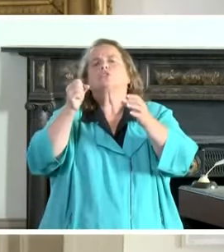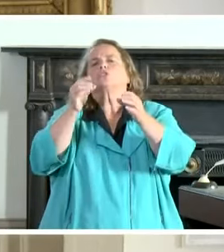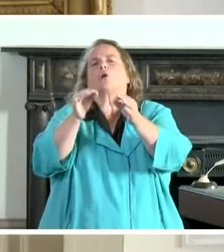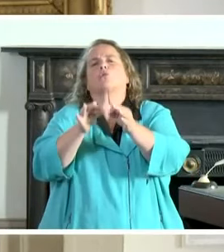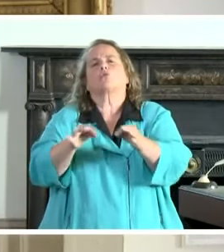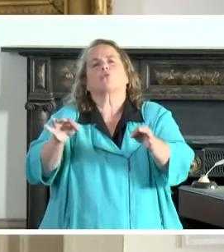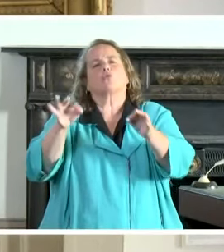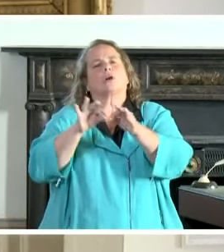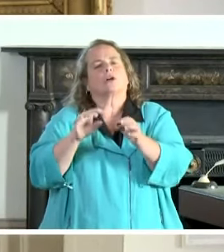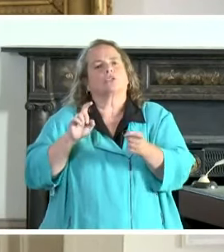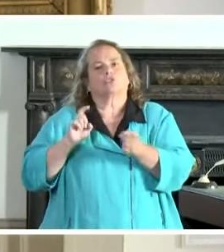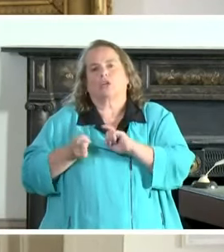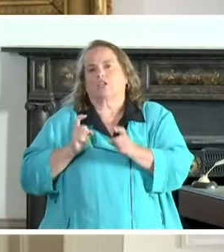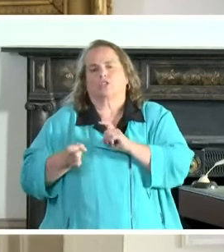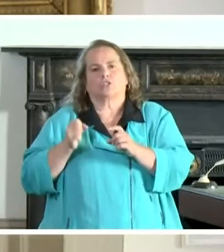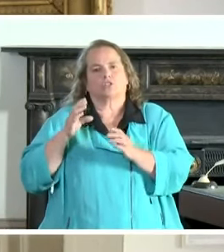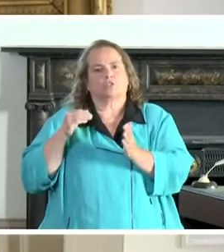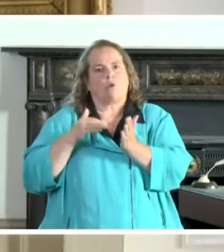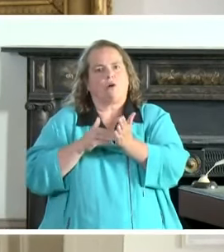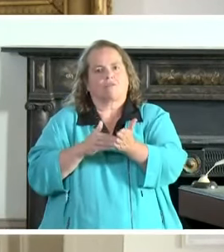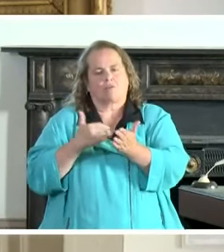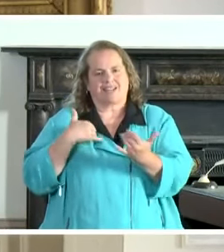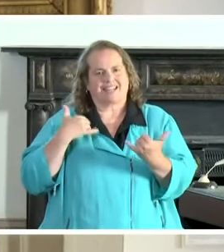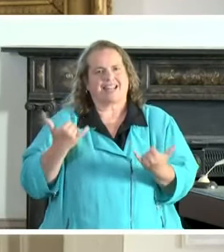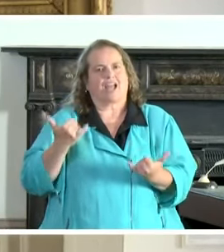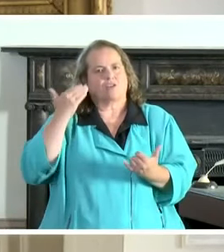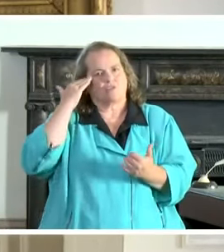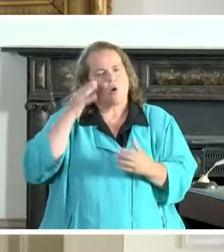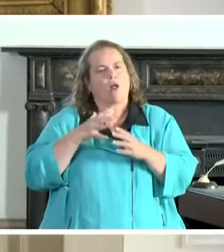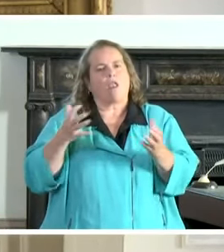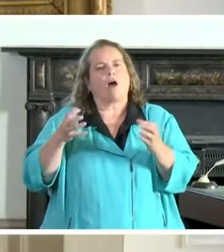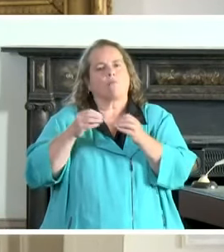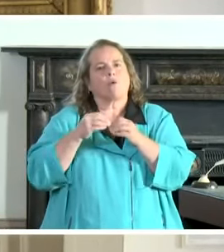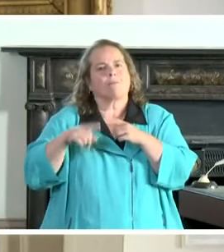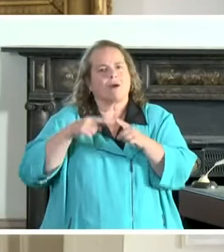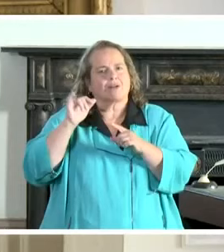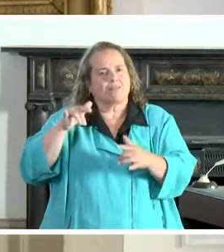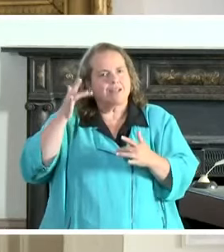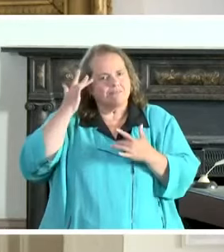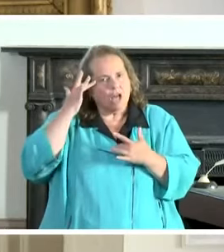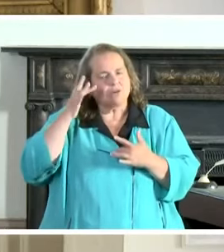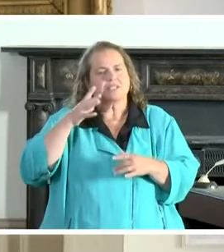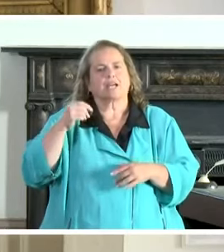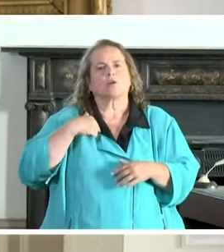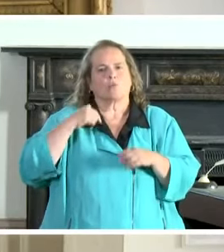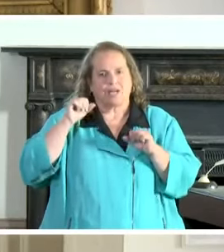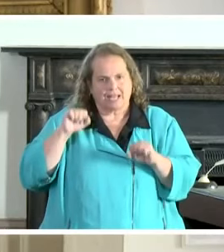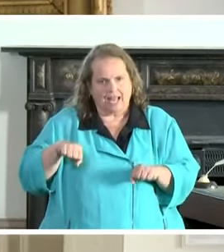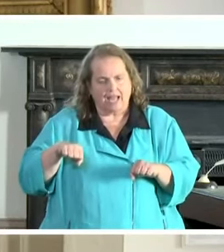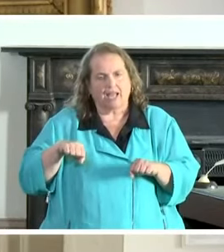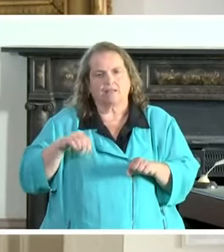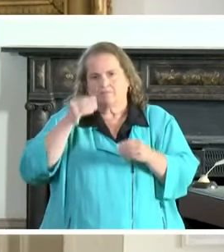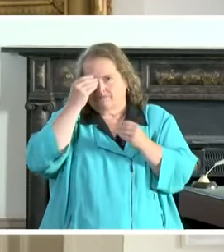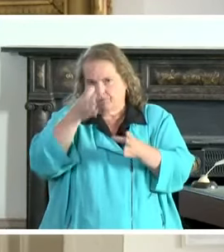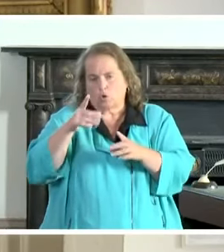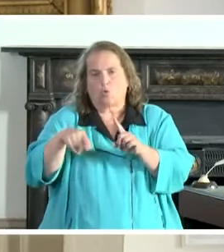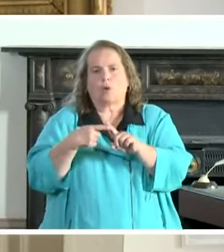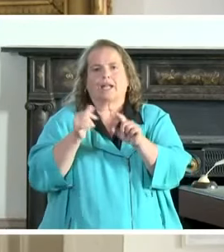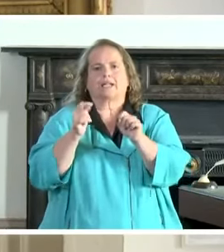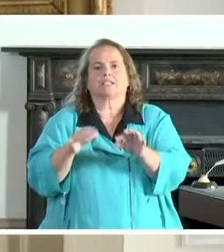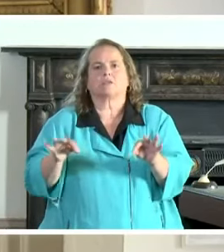changing so quickly. We now know a lot more about this virus, and we'll be able to come to you when it's important